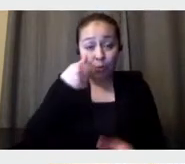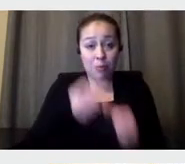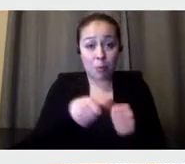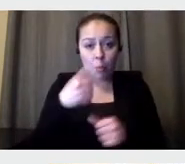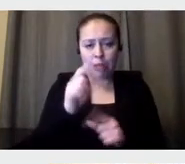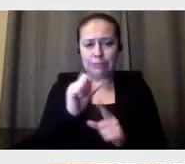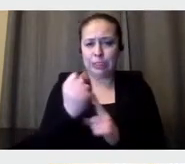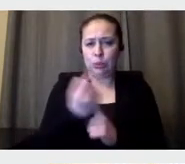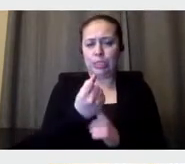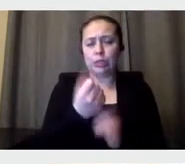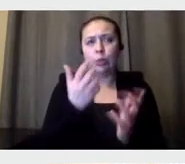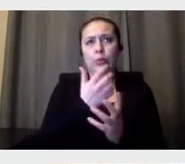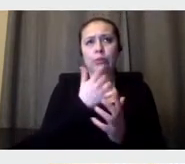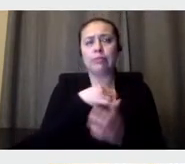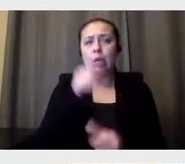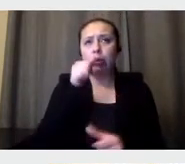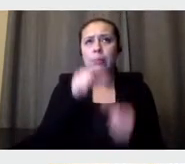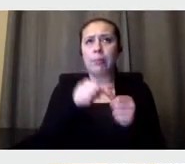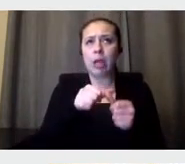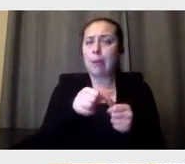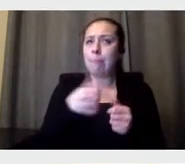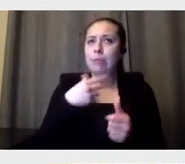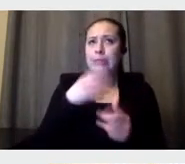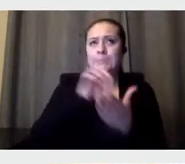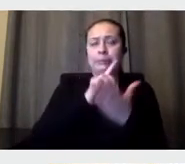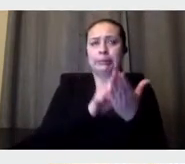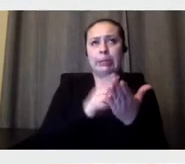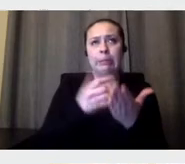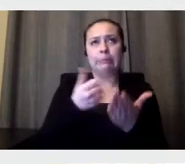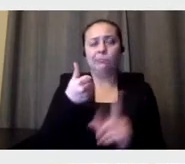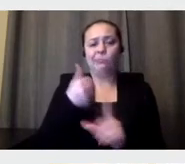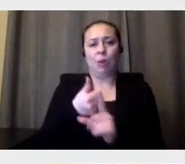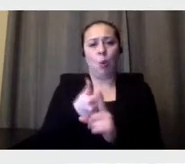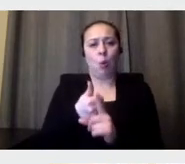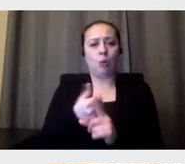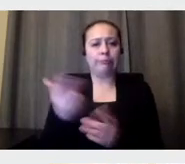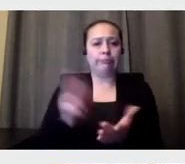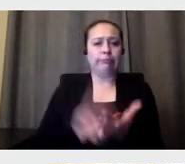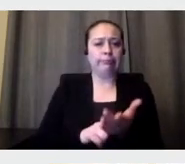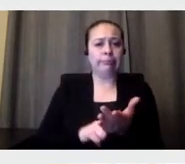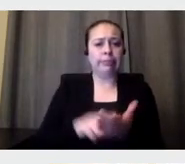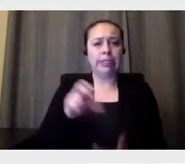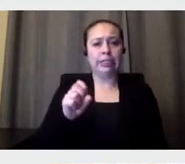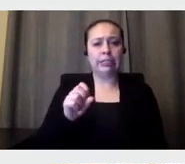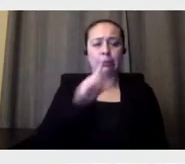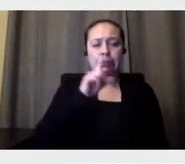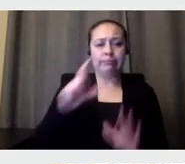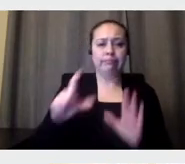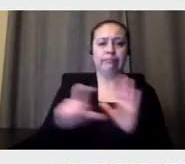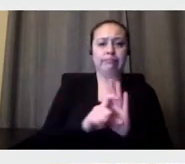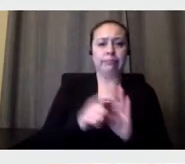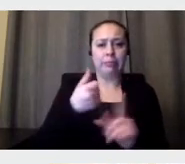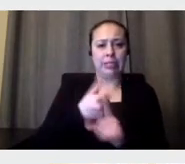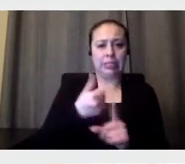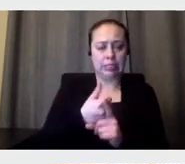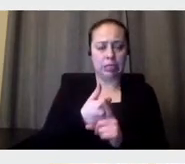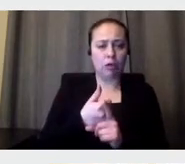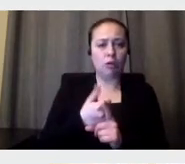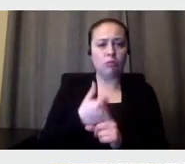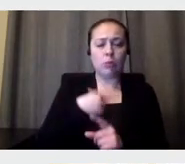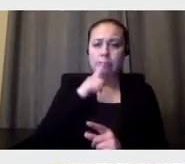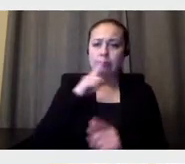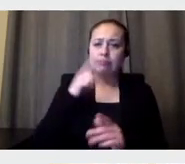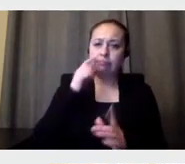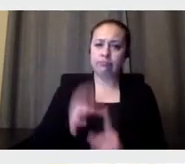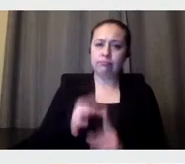I designed my own signature. I was, I was six years old and my, all my, my, my drawings, I, I was signing